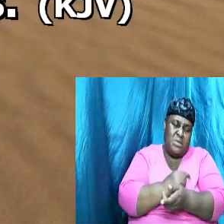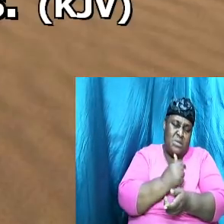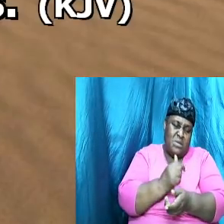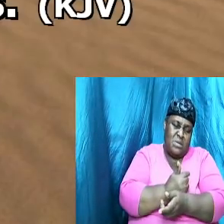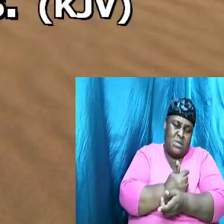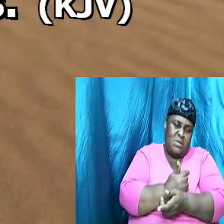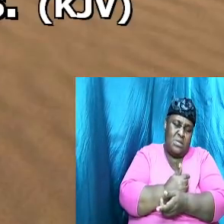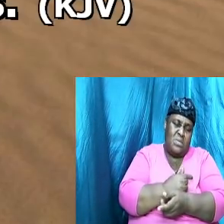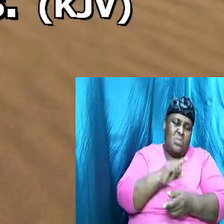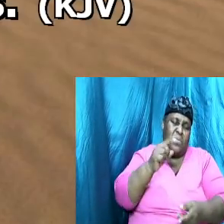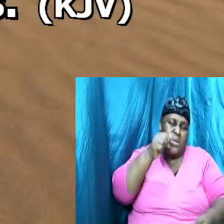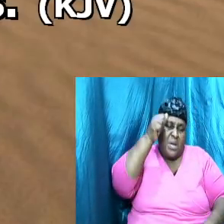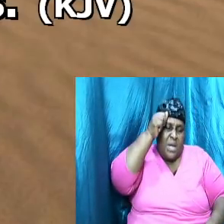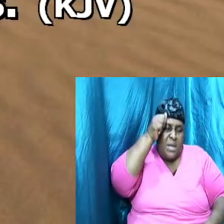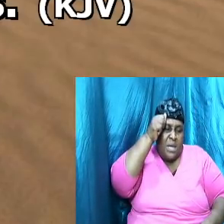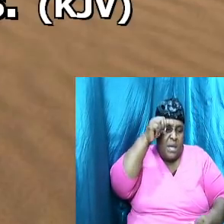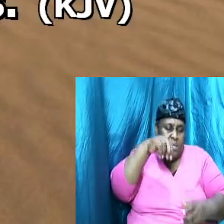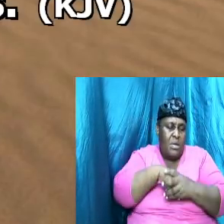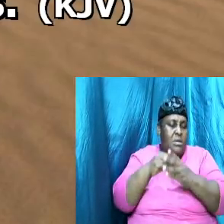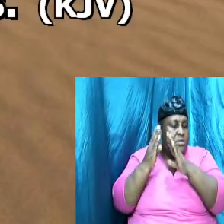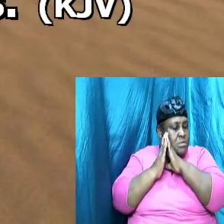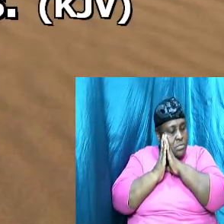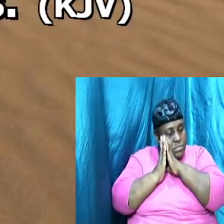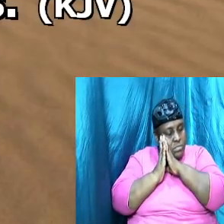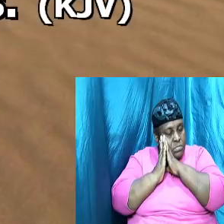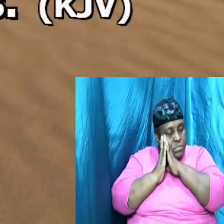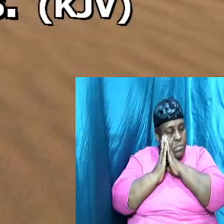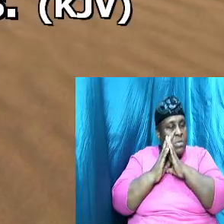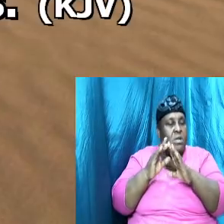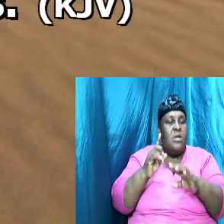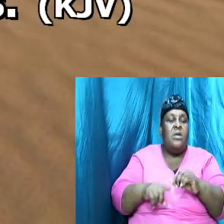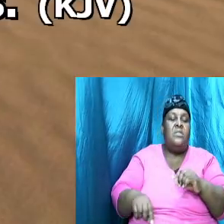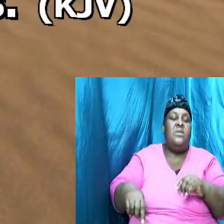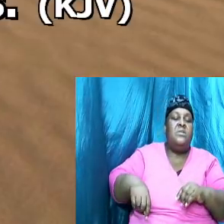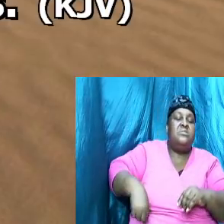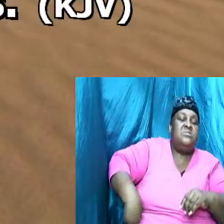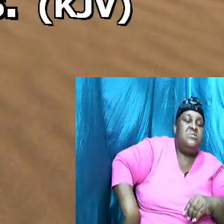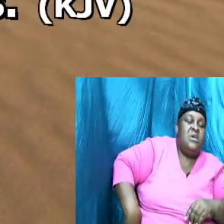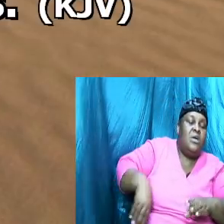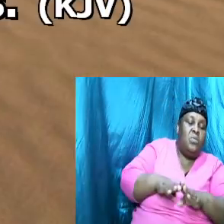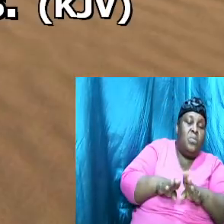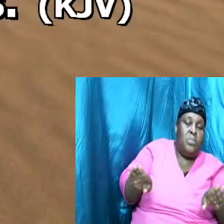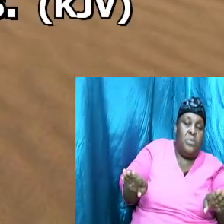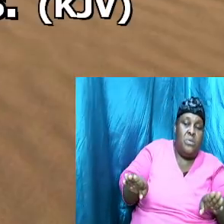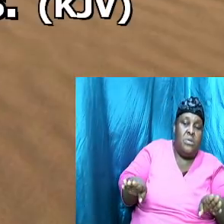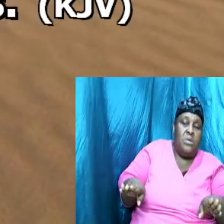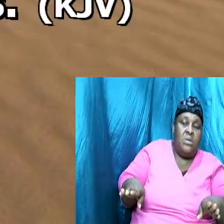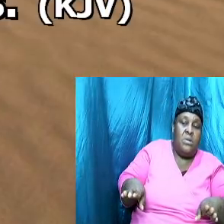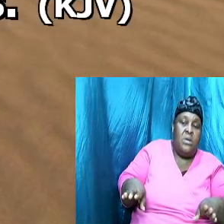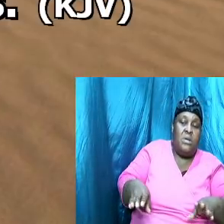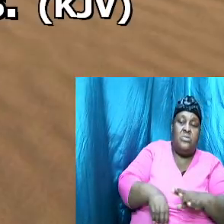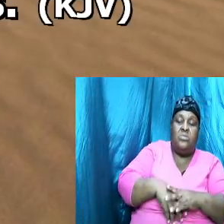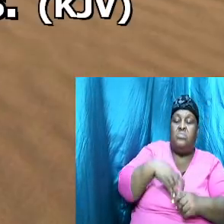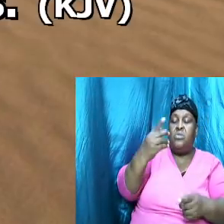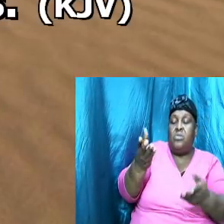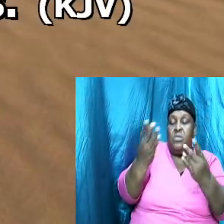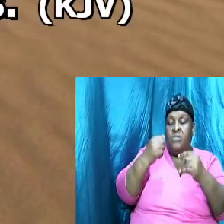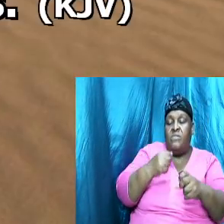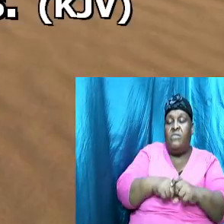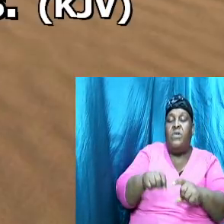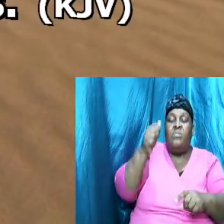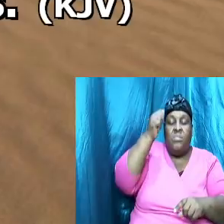where Adam was in a deep sleep then his side was open and something came from his side